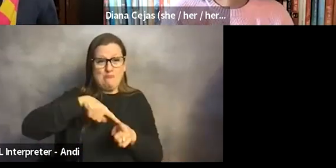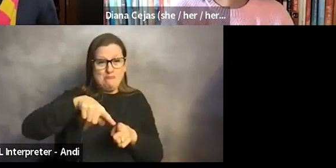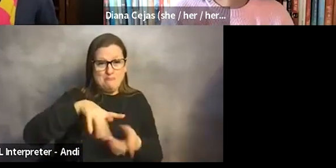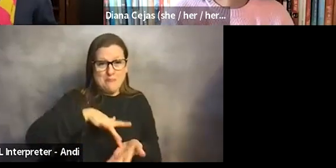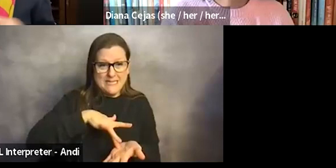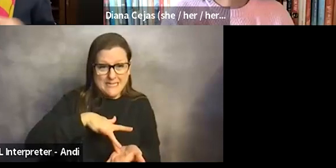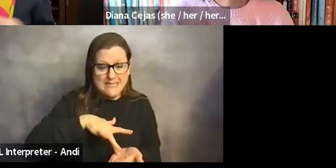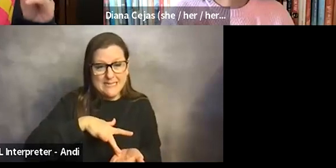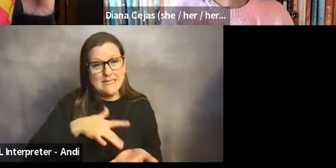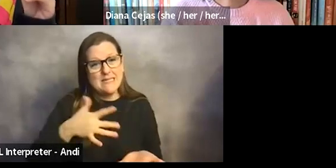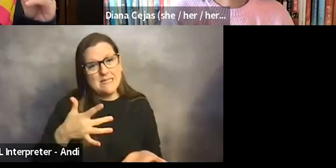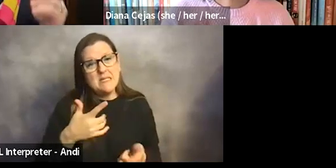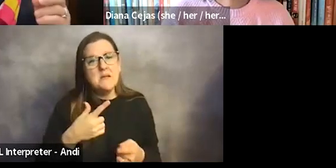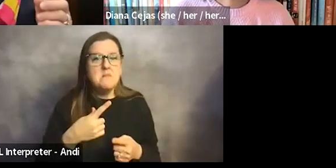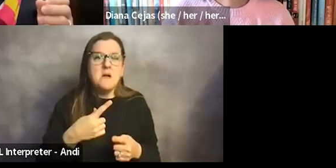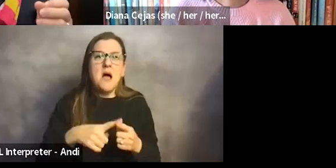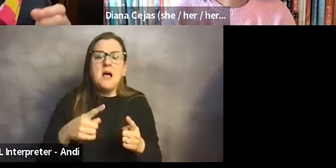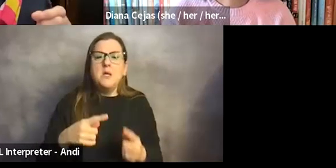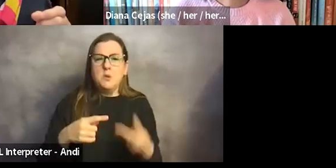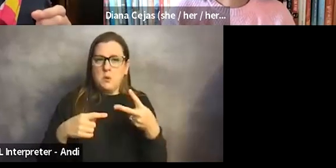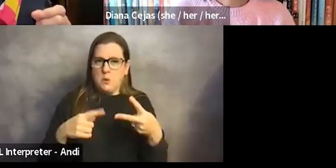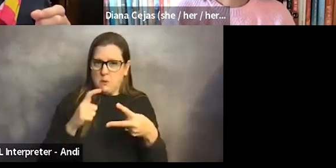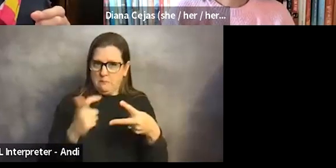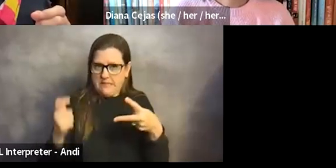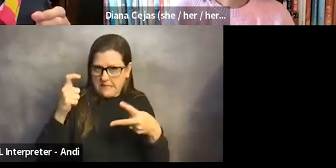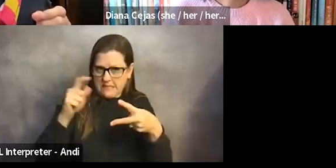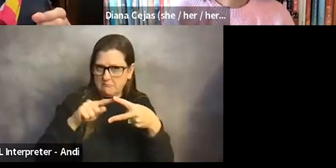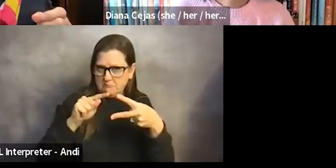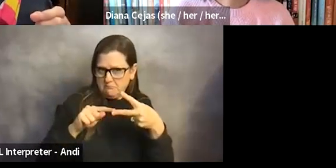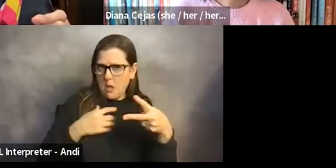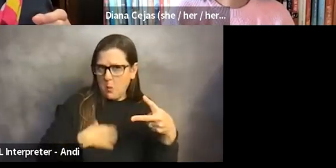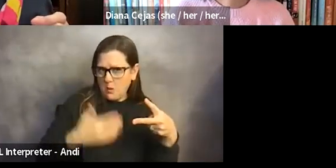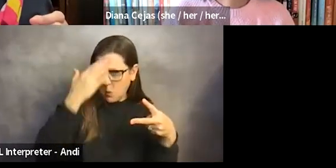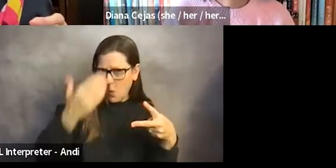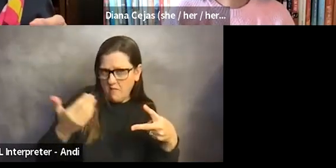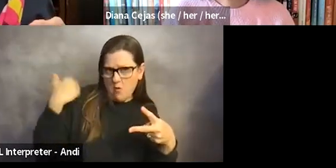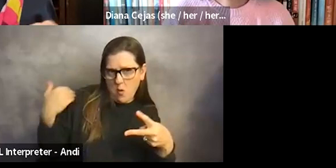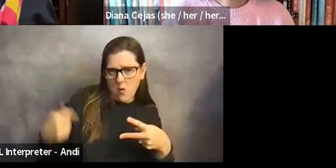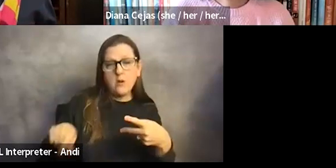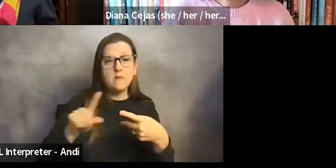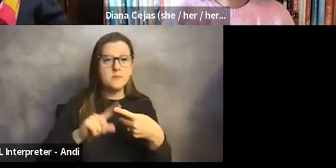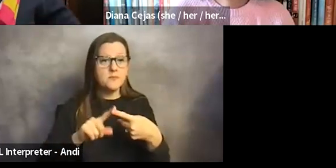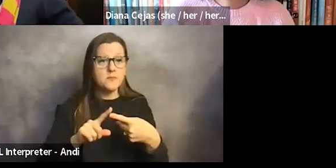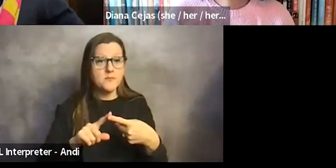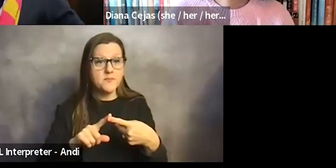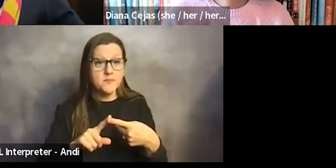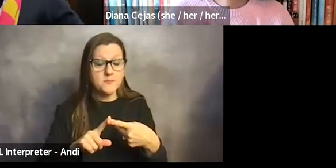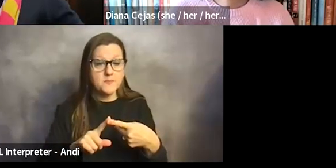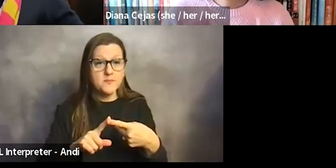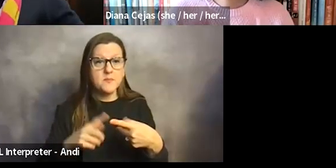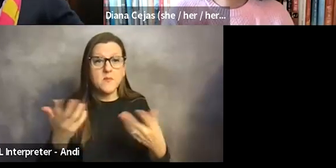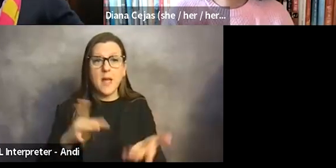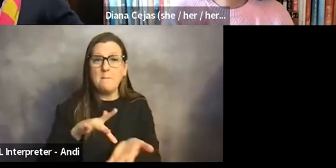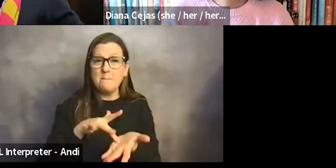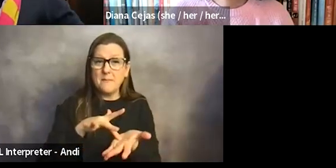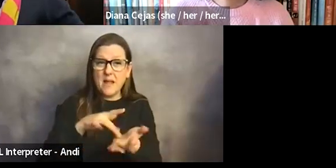But I'll just sort of limit it to two big things that I think I wish I had known. I think the first is that medicine is